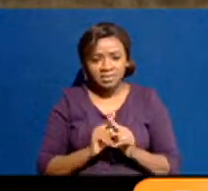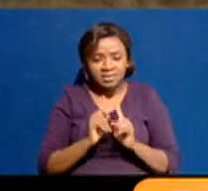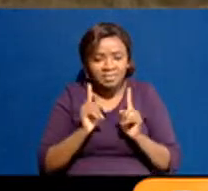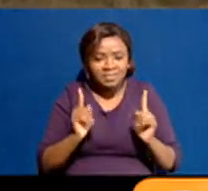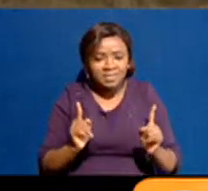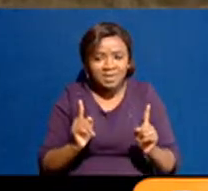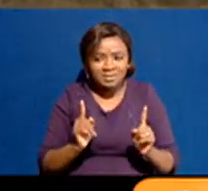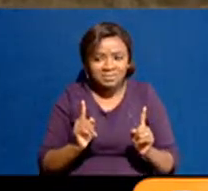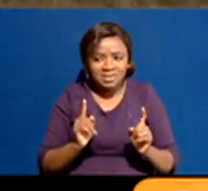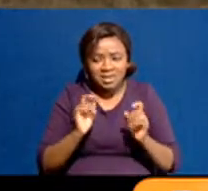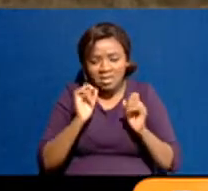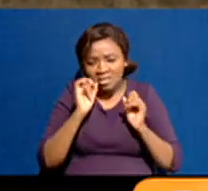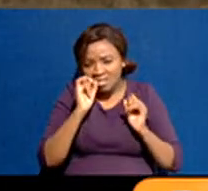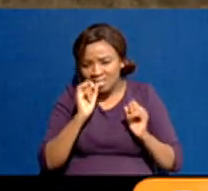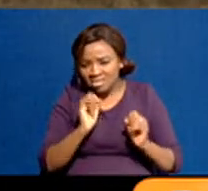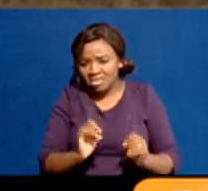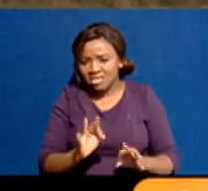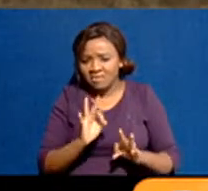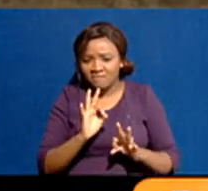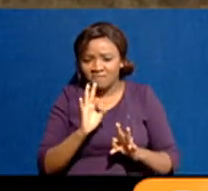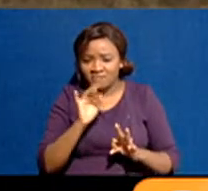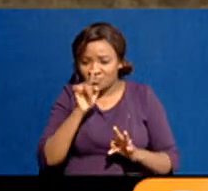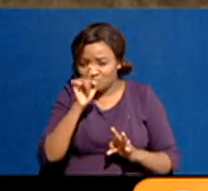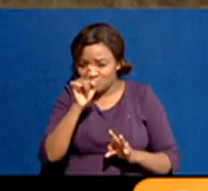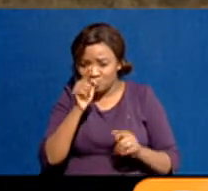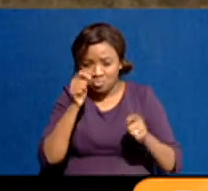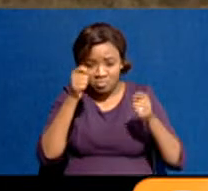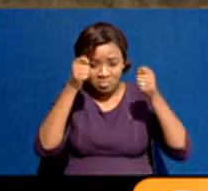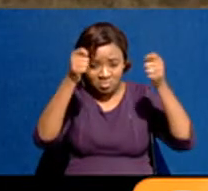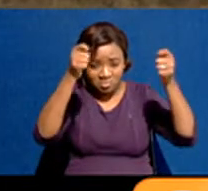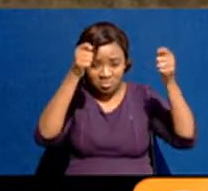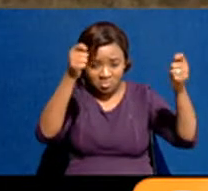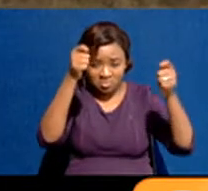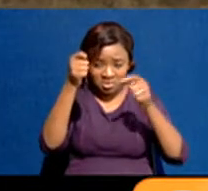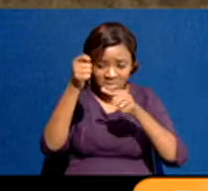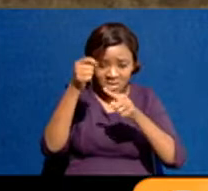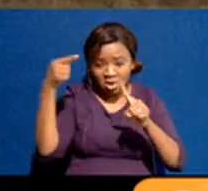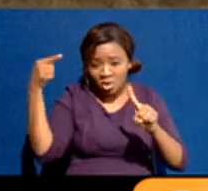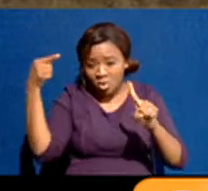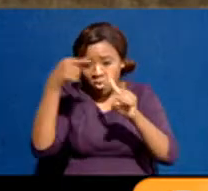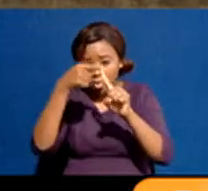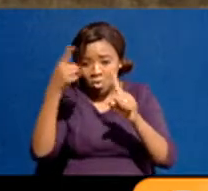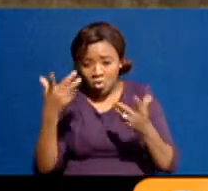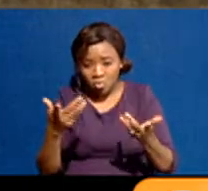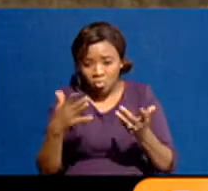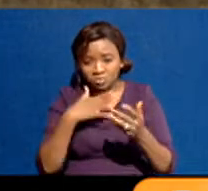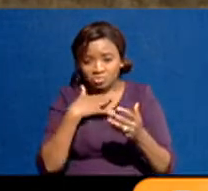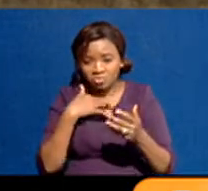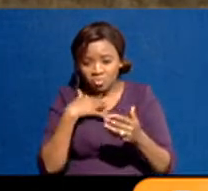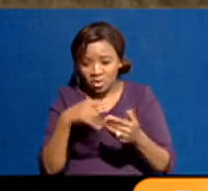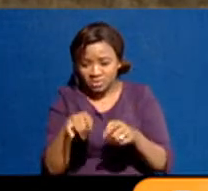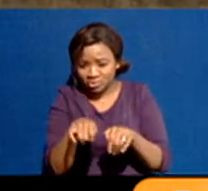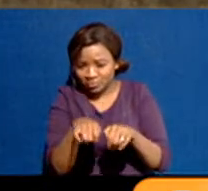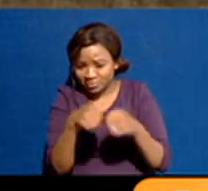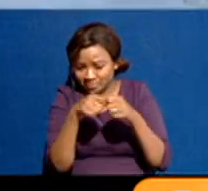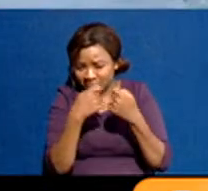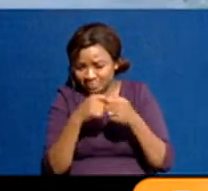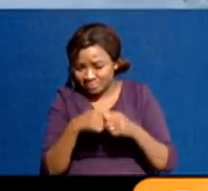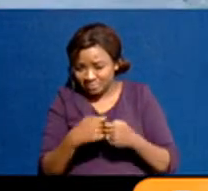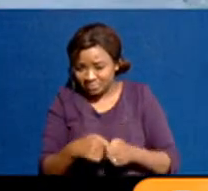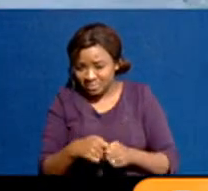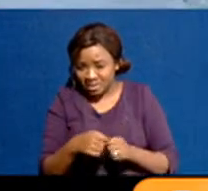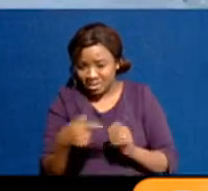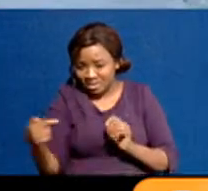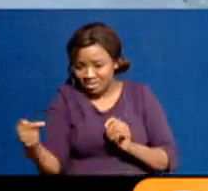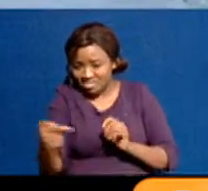intention, generally, is to mobilize so that, you know, akin interest, you know, is